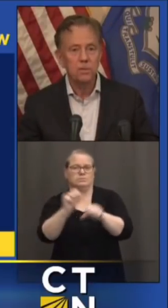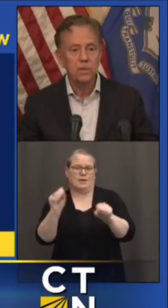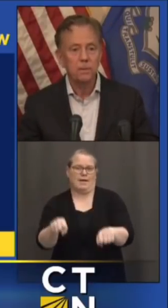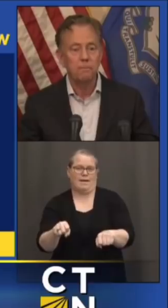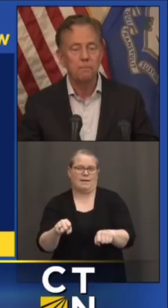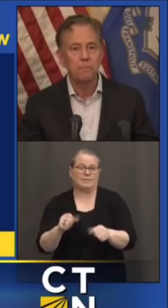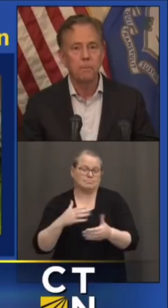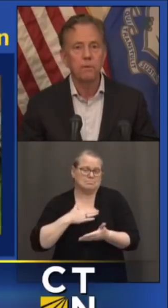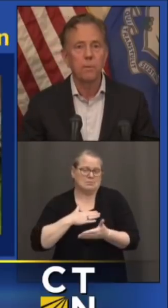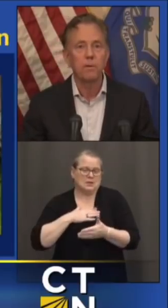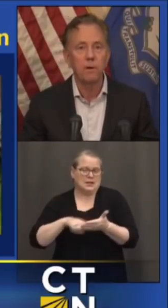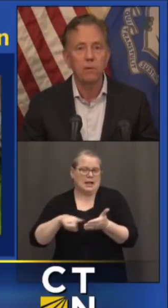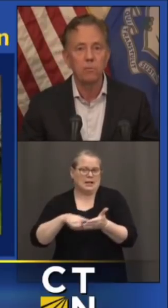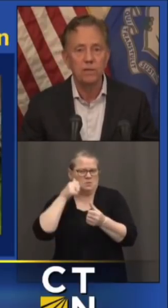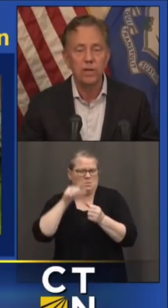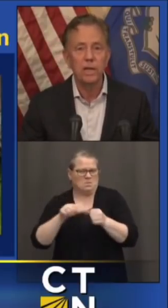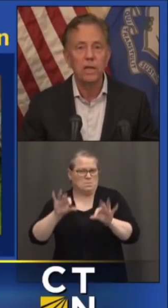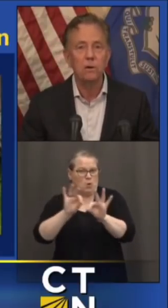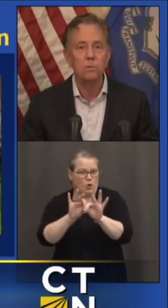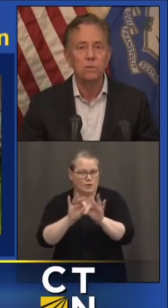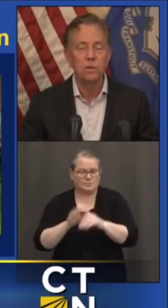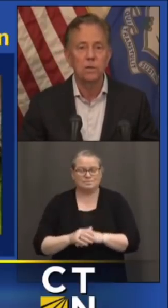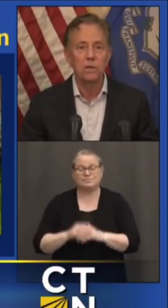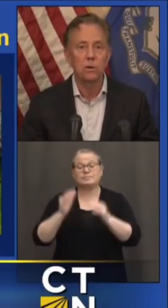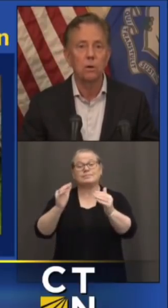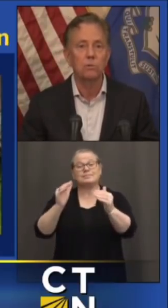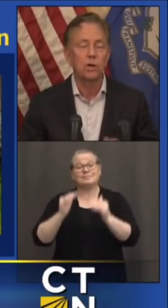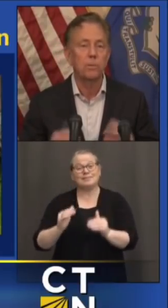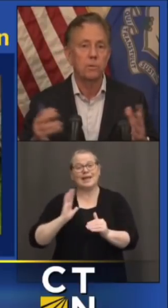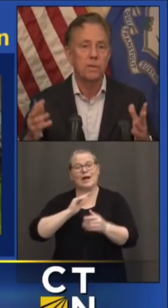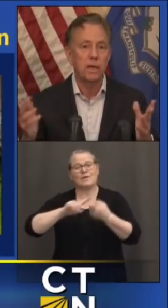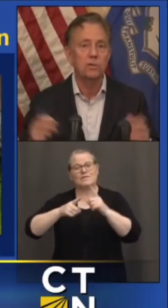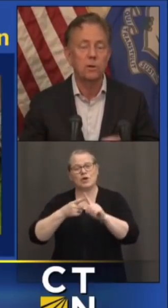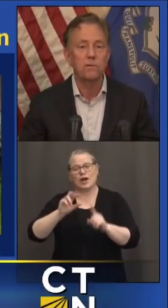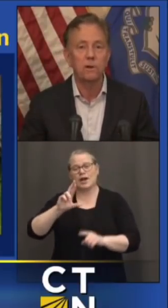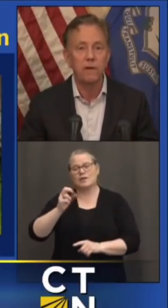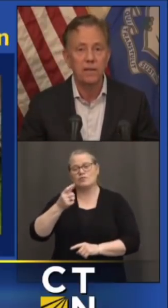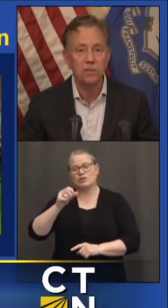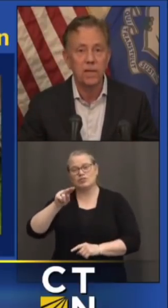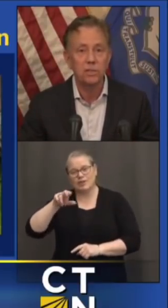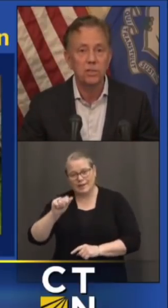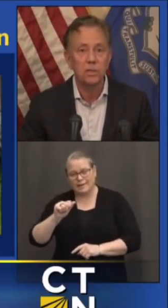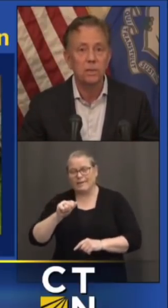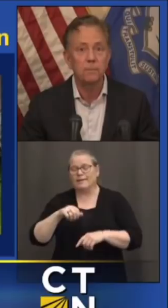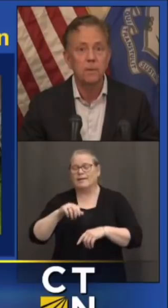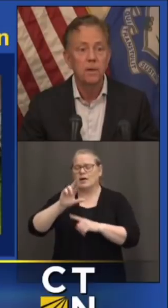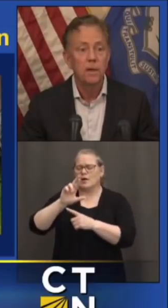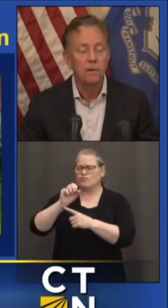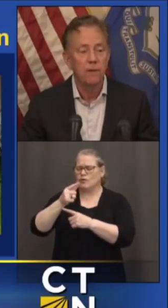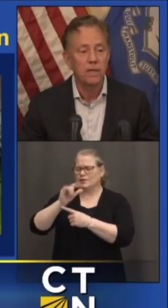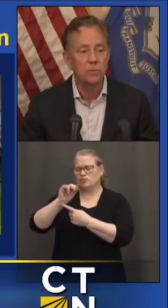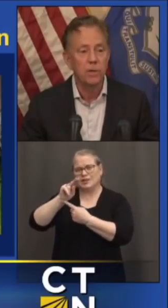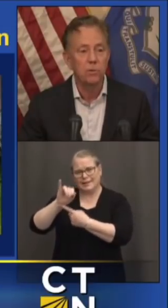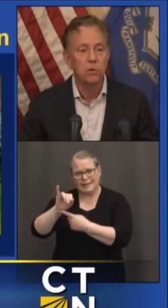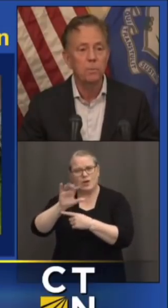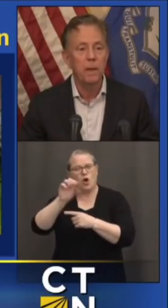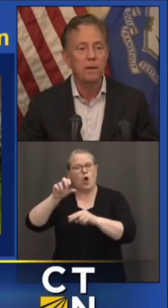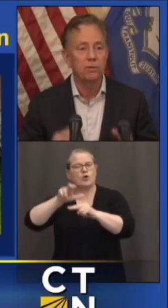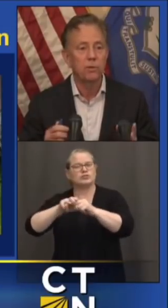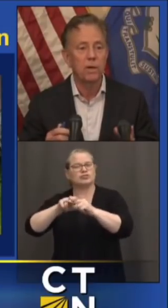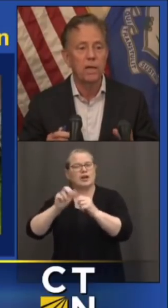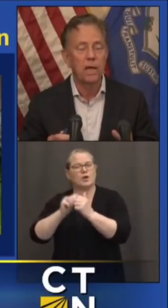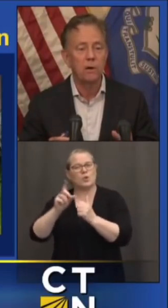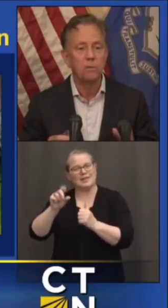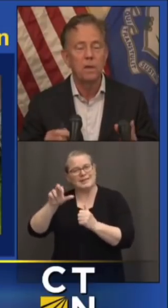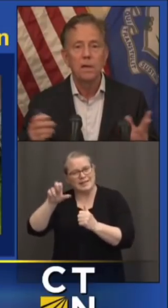up is from our friend Regidi, who was, you know, co-chairman with Deidre of our vaccination advisory group,